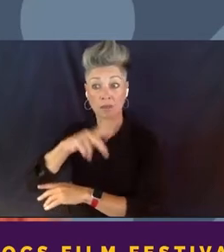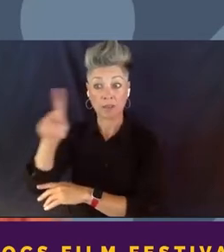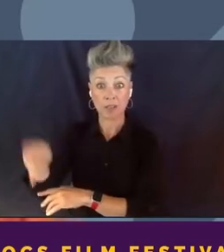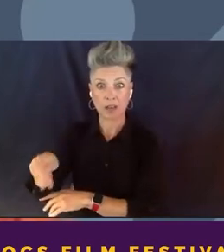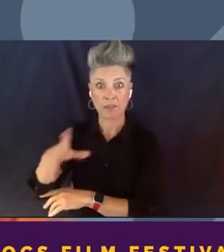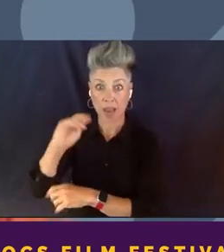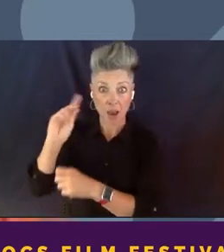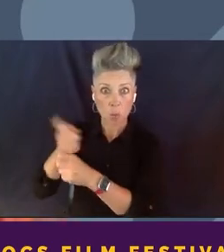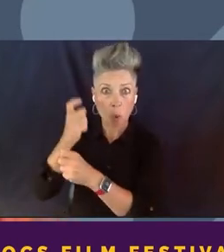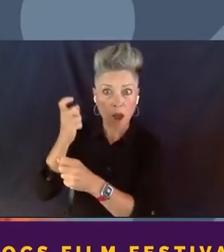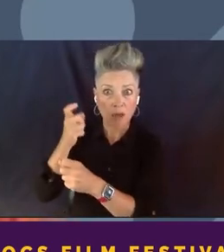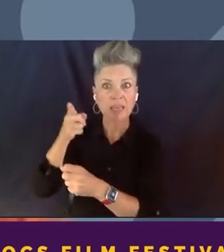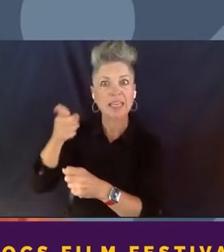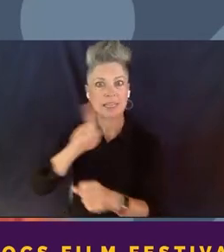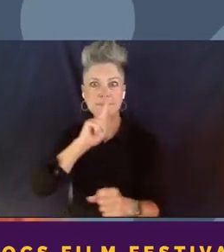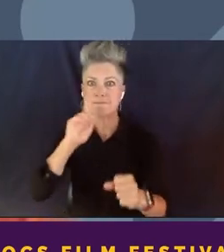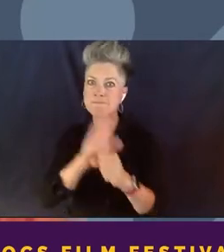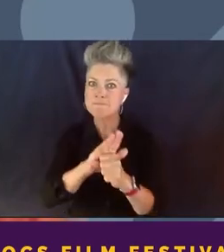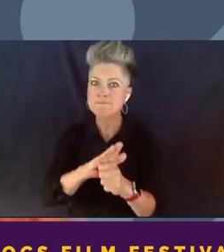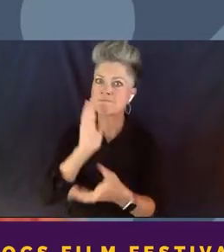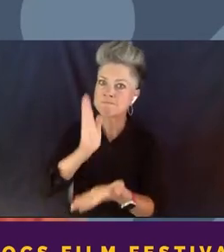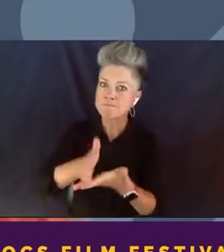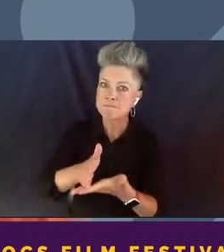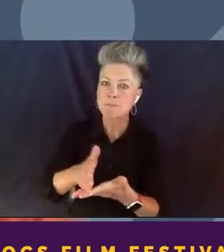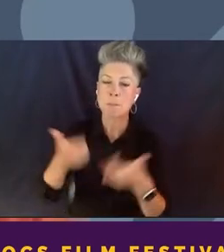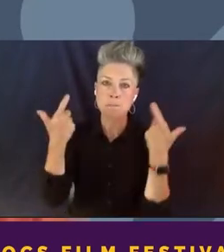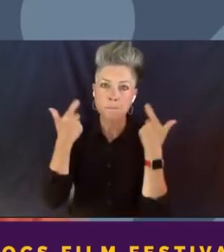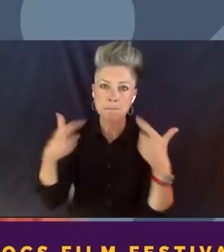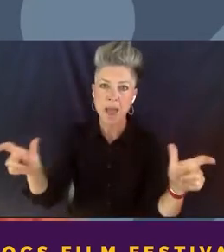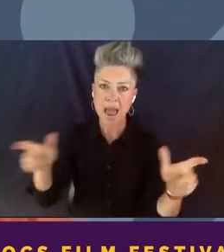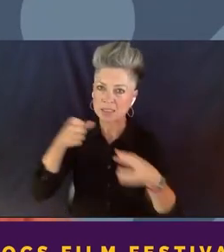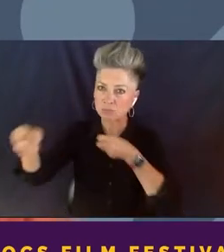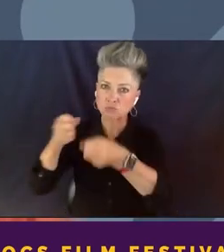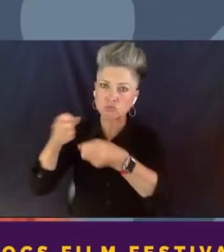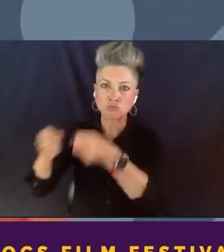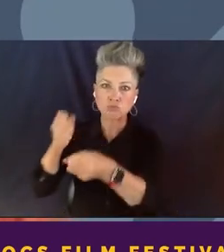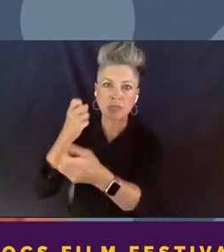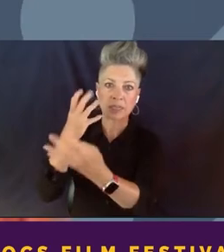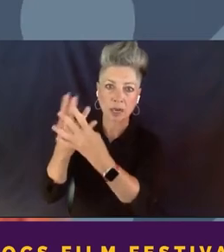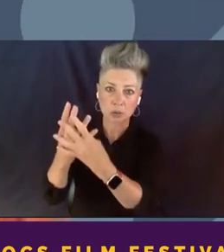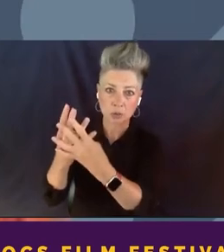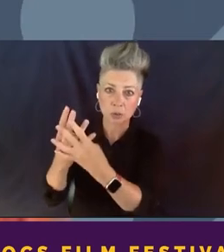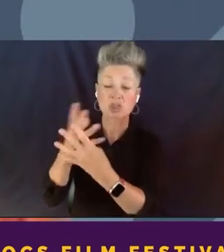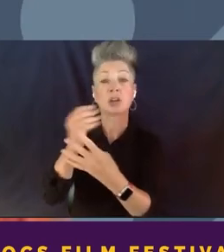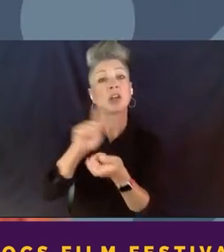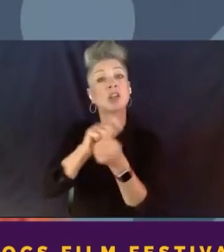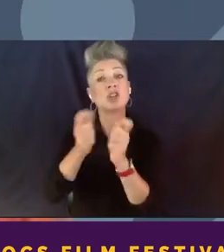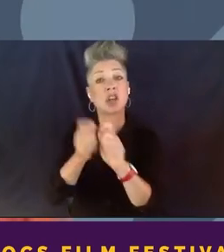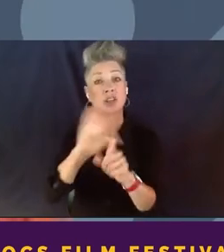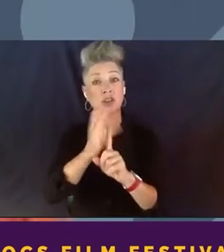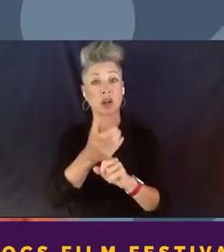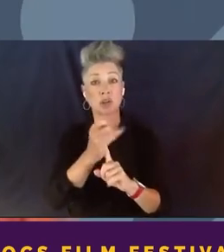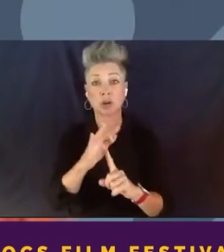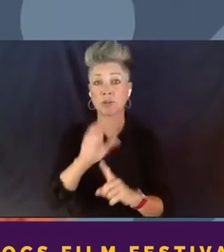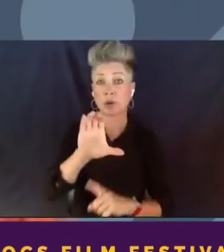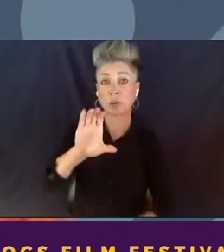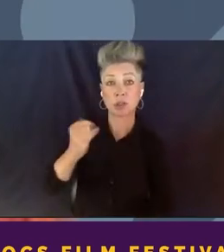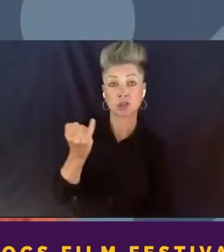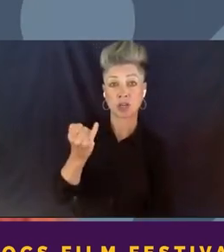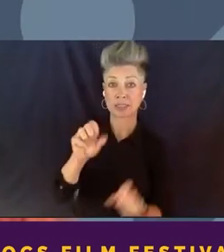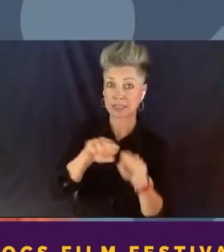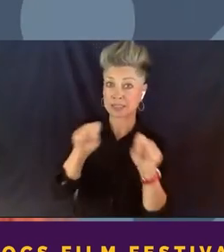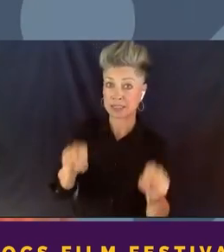won, he pledged to end mass incarceration by changing the culture of the criminal justice system from within.